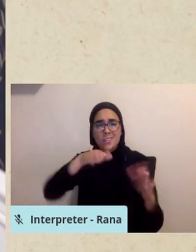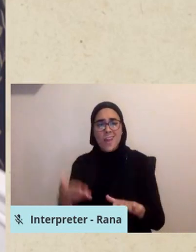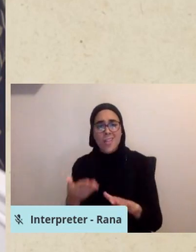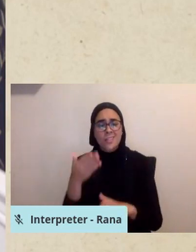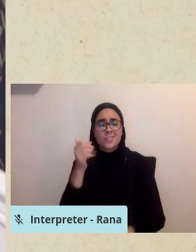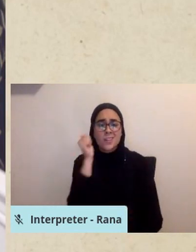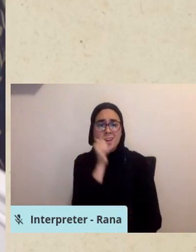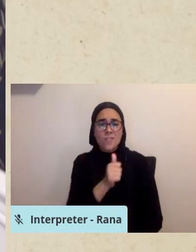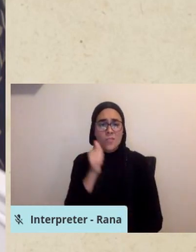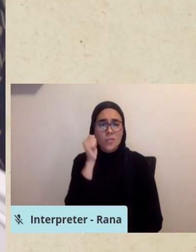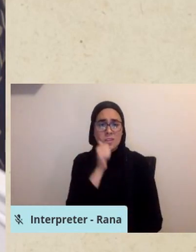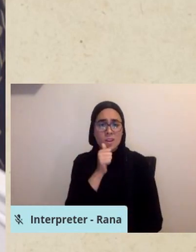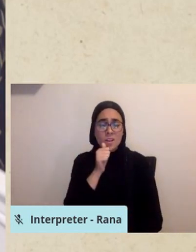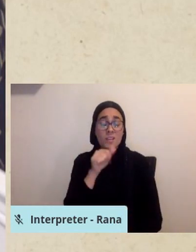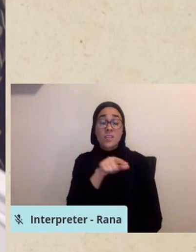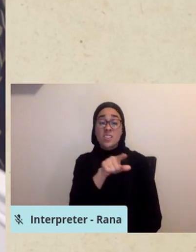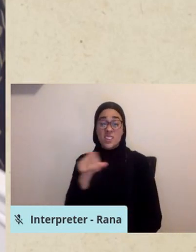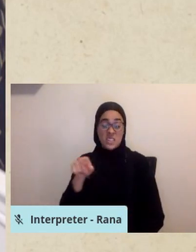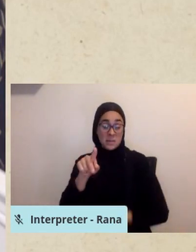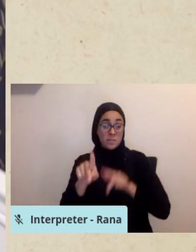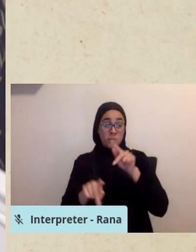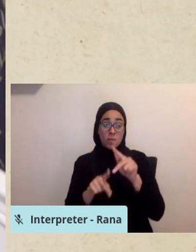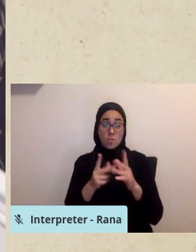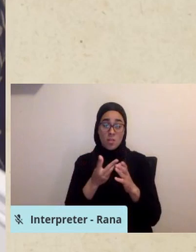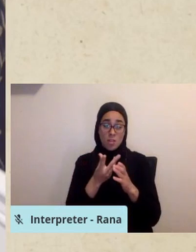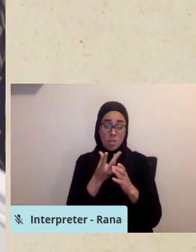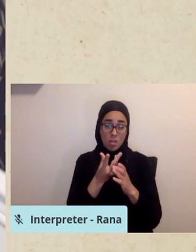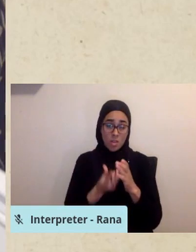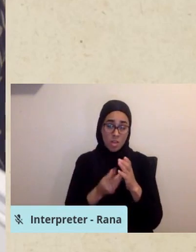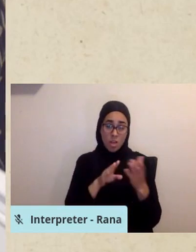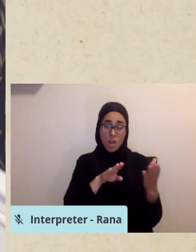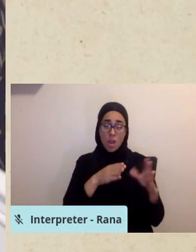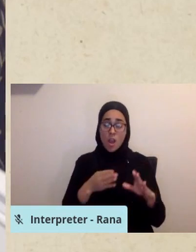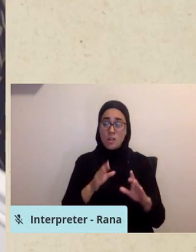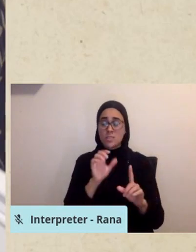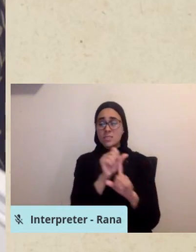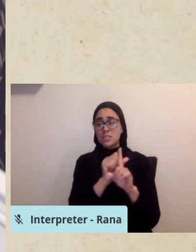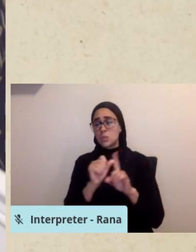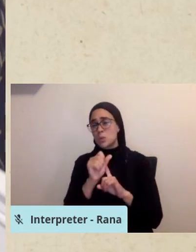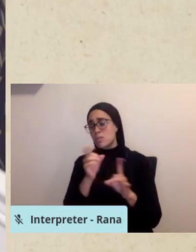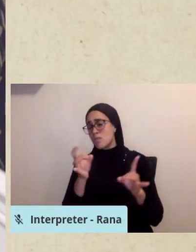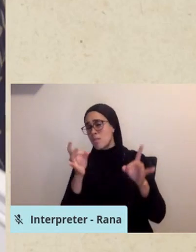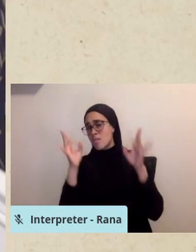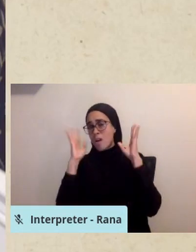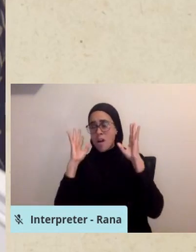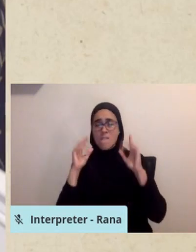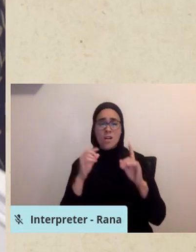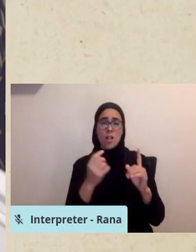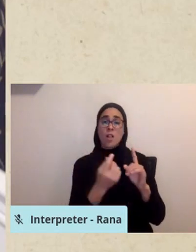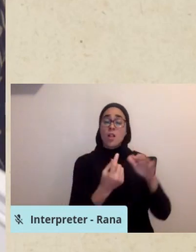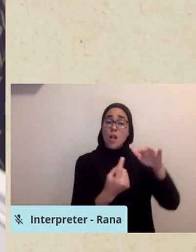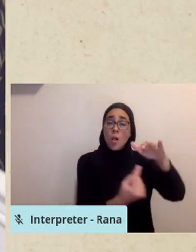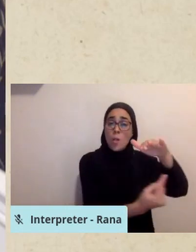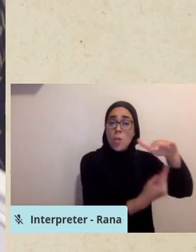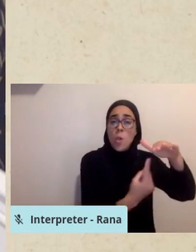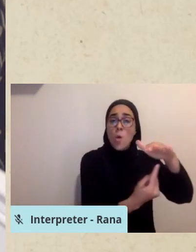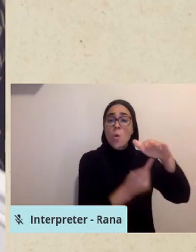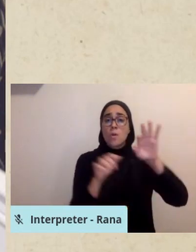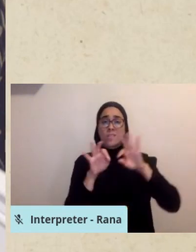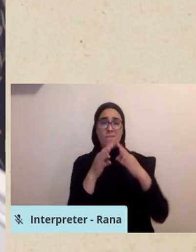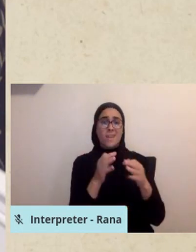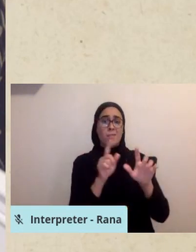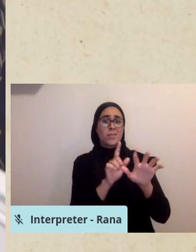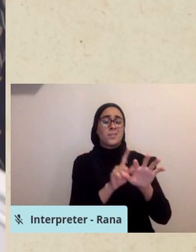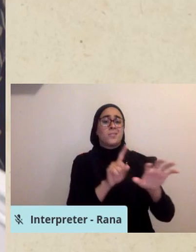very stressful circumstances. They were in strict isolation, away from their families and any other representatives and advocates.